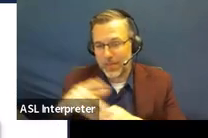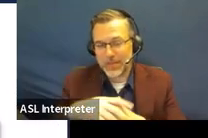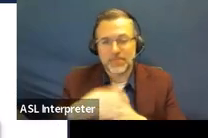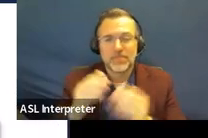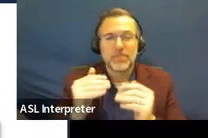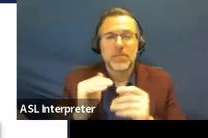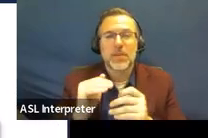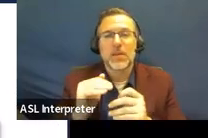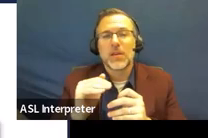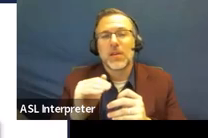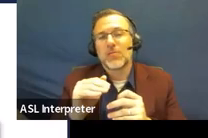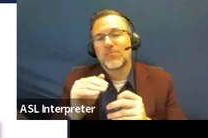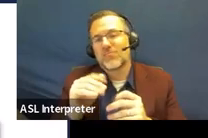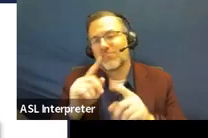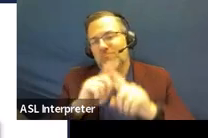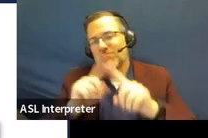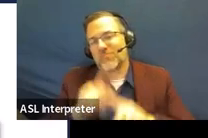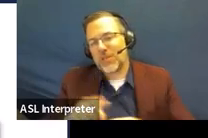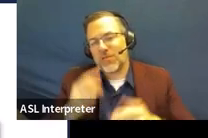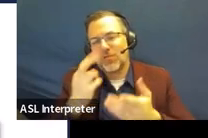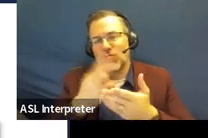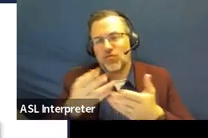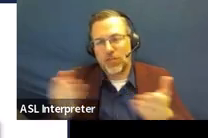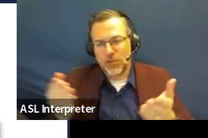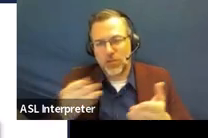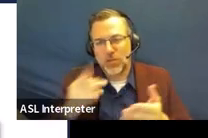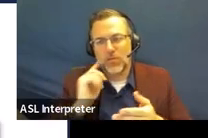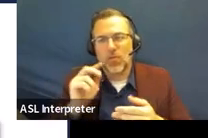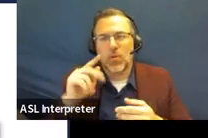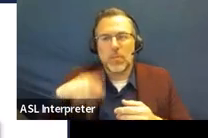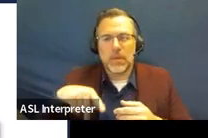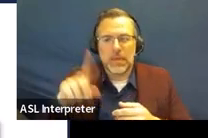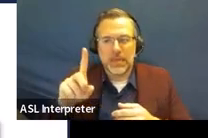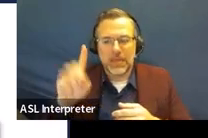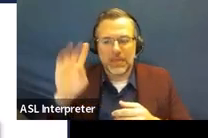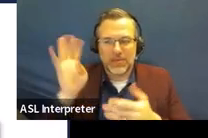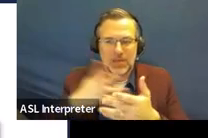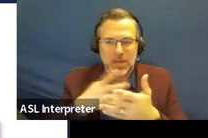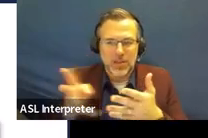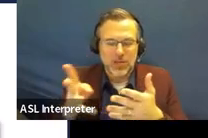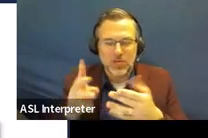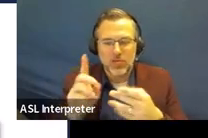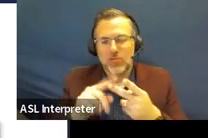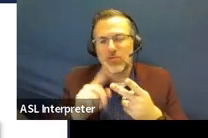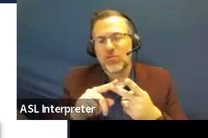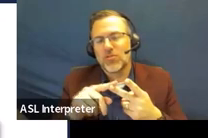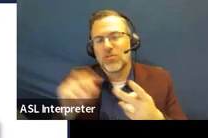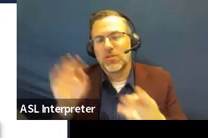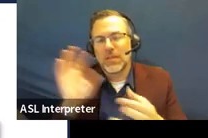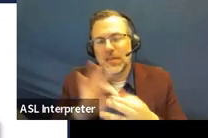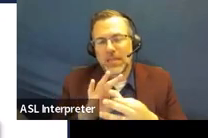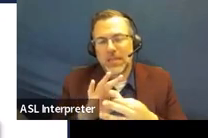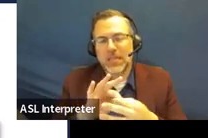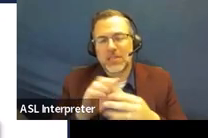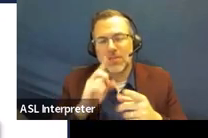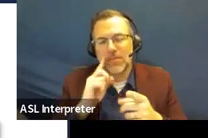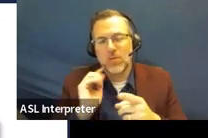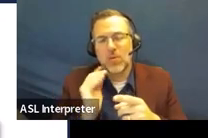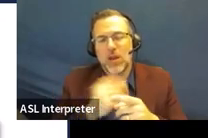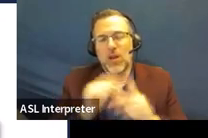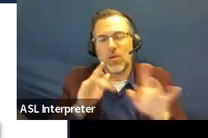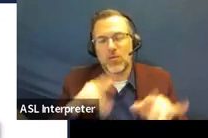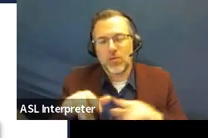resource links with QR codes for our professional development calendar, links to our recordings and PowerPoints,